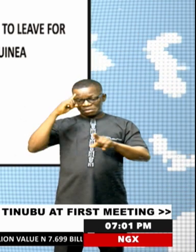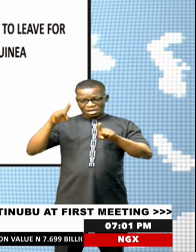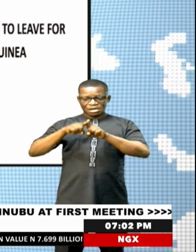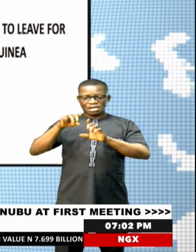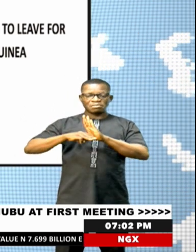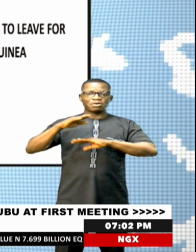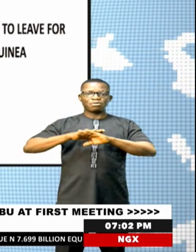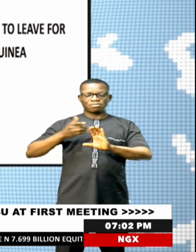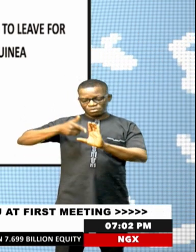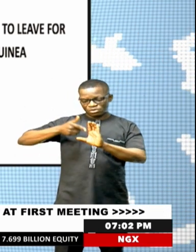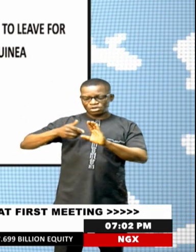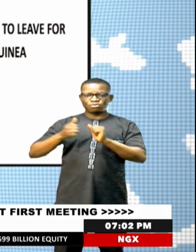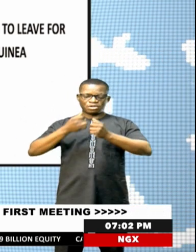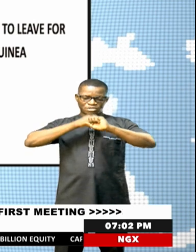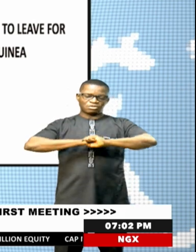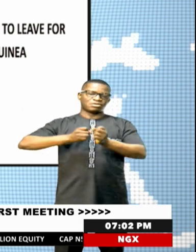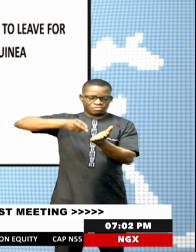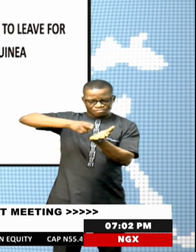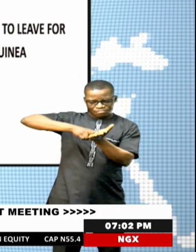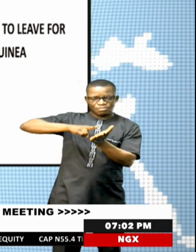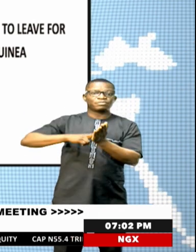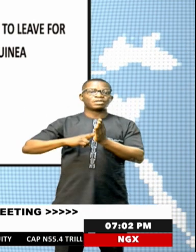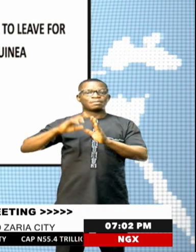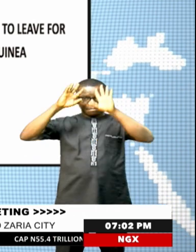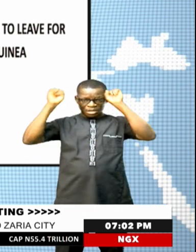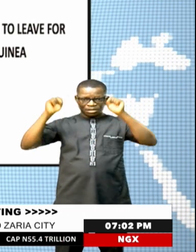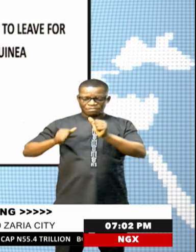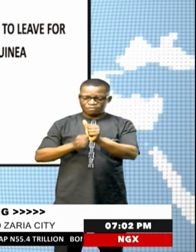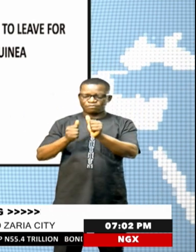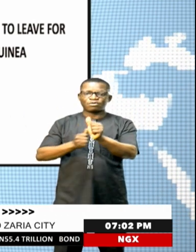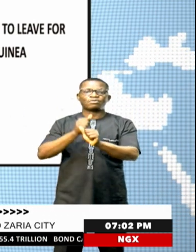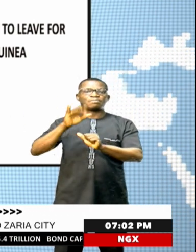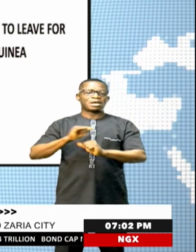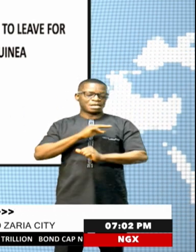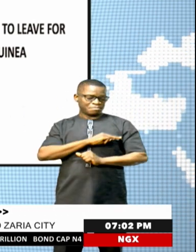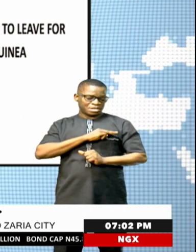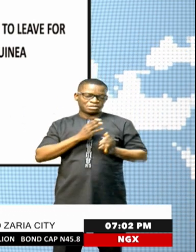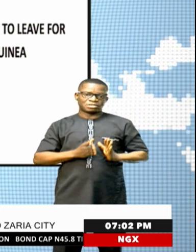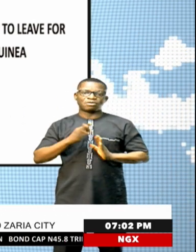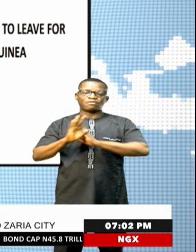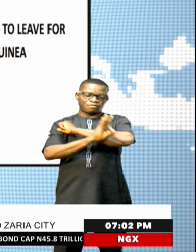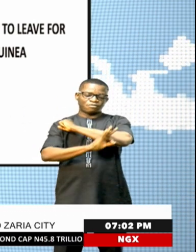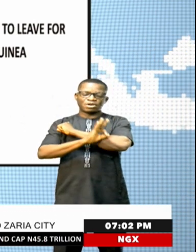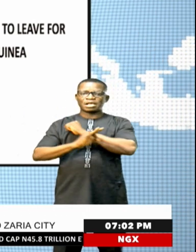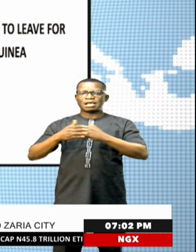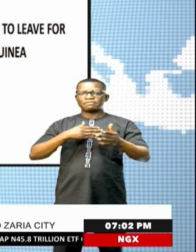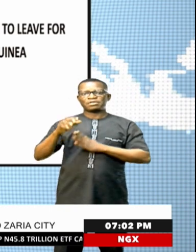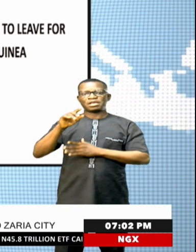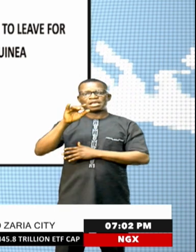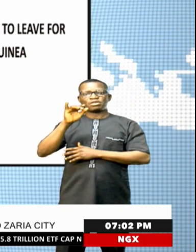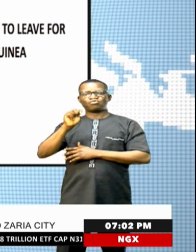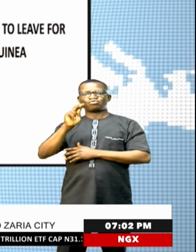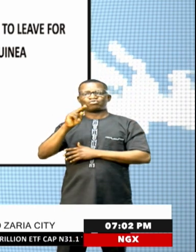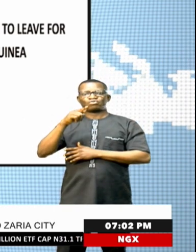and security, signed. The President will be accompanied on the trip by the Minister of Foreign Affairs, Yusuf Tugur and other